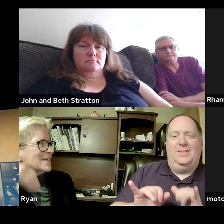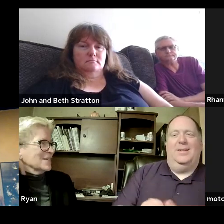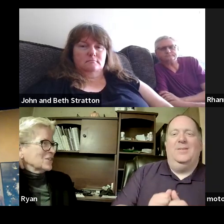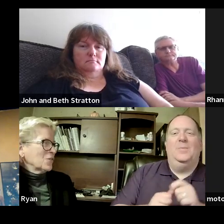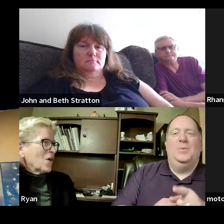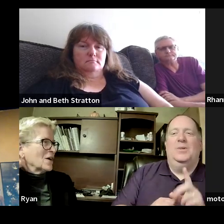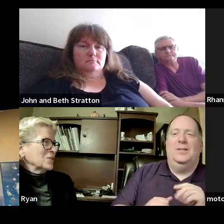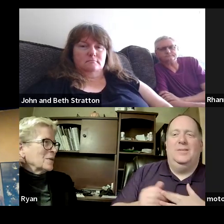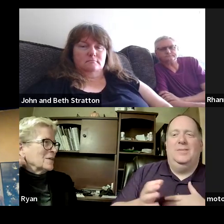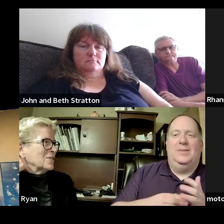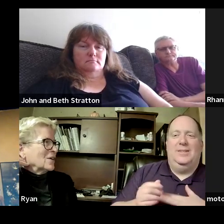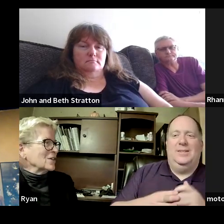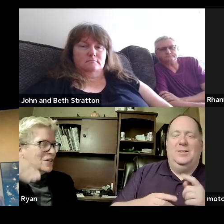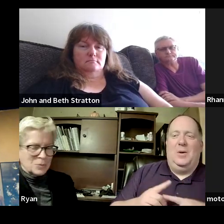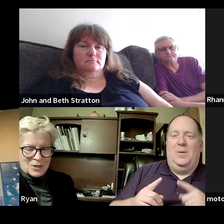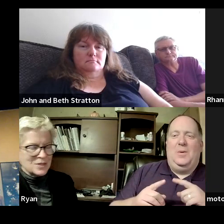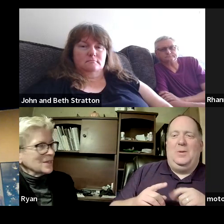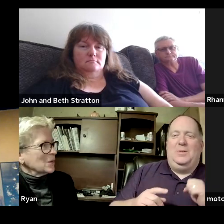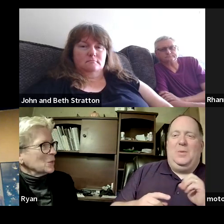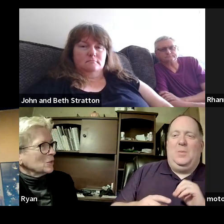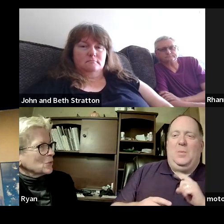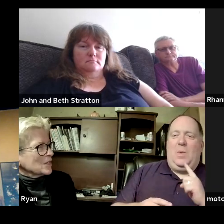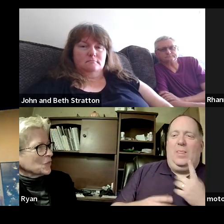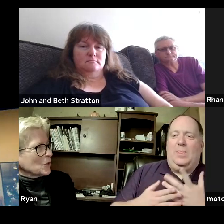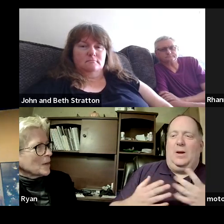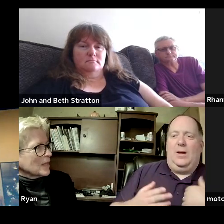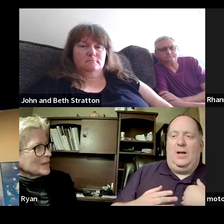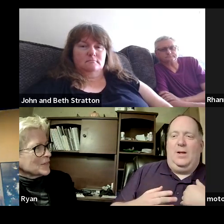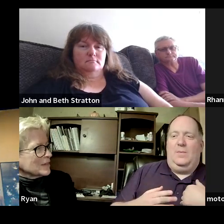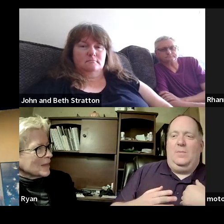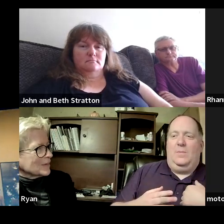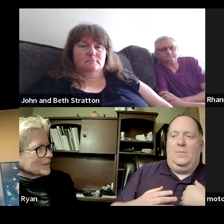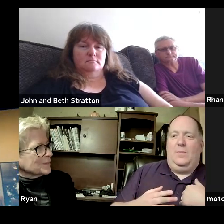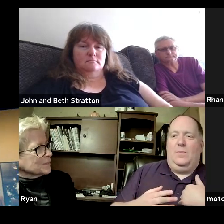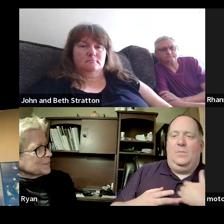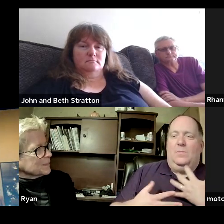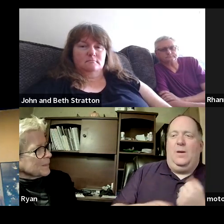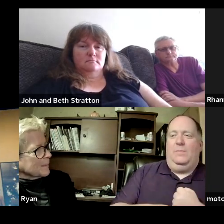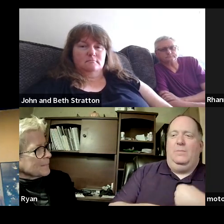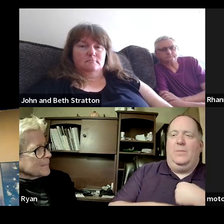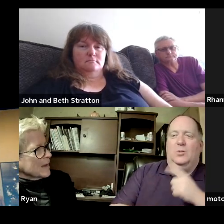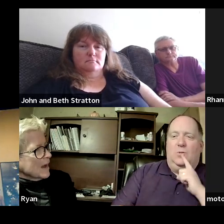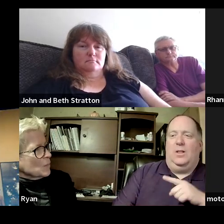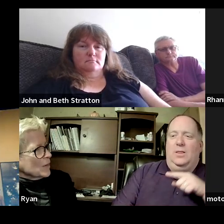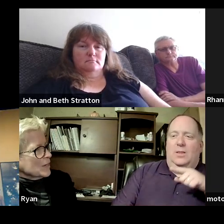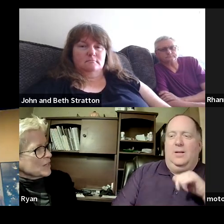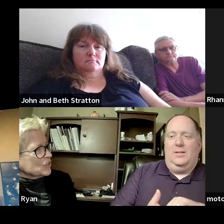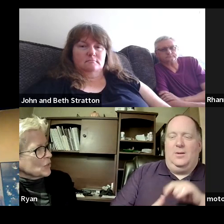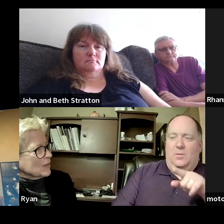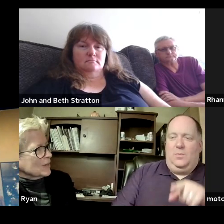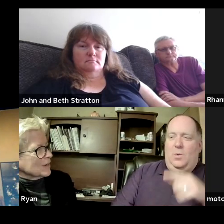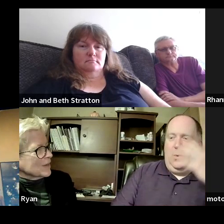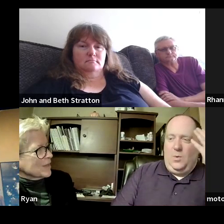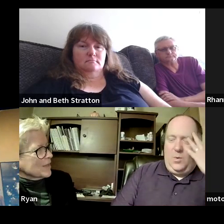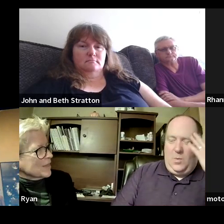and so far it's been a very good experience and we will transform our lives together together i want to